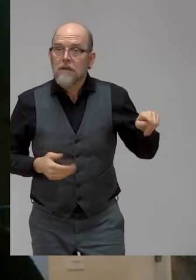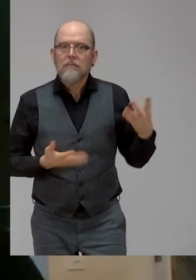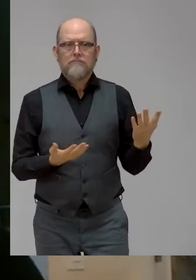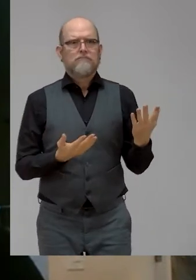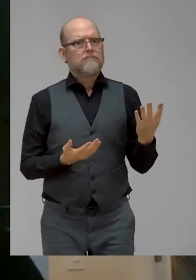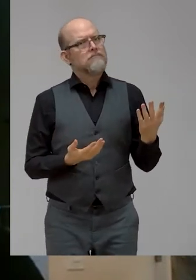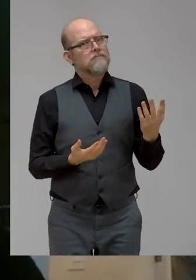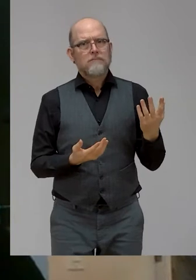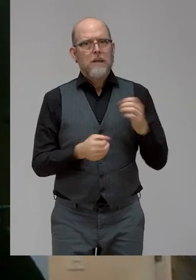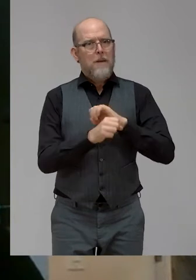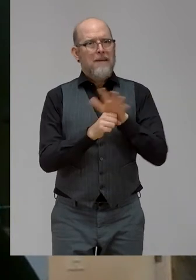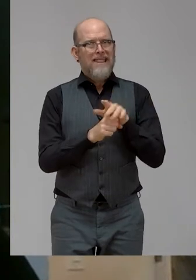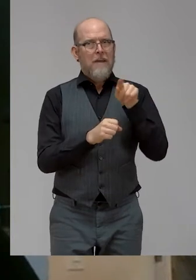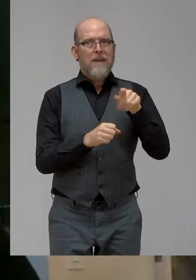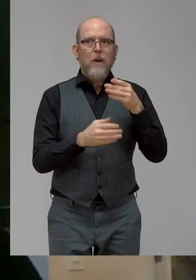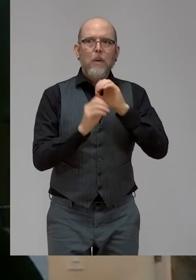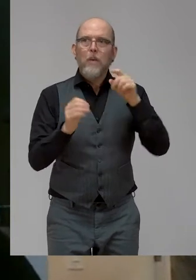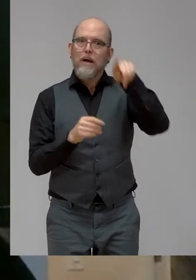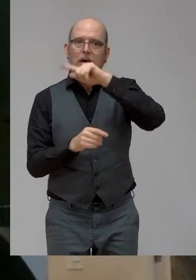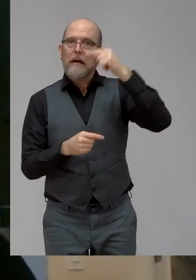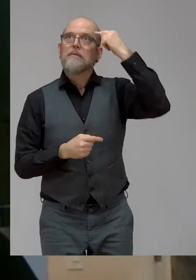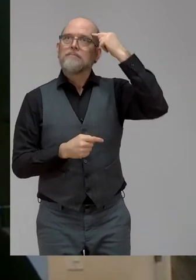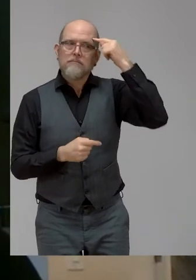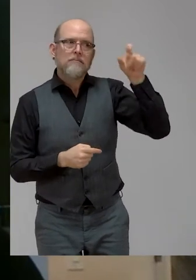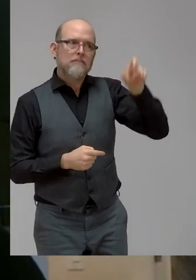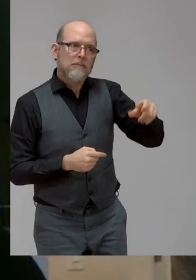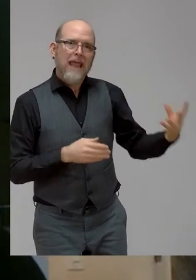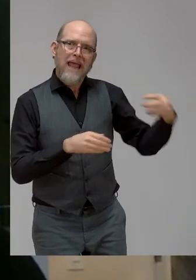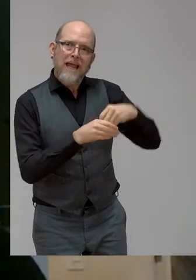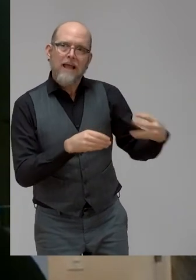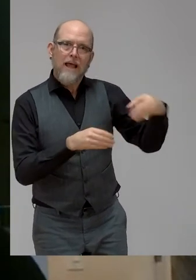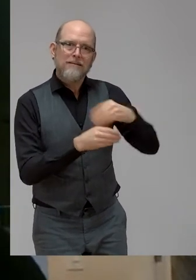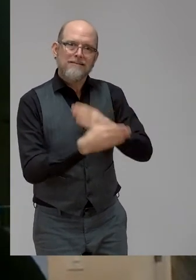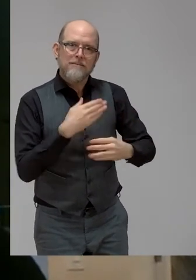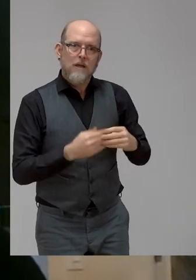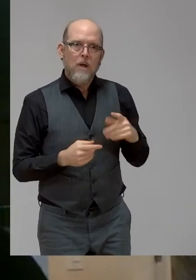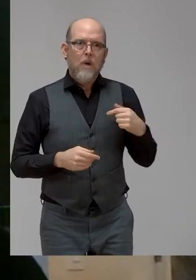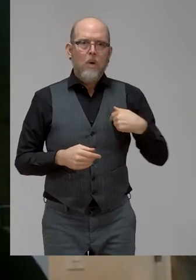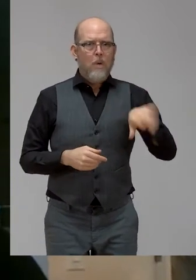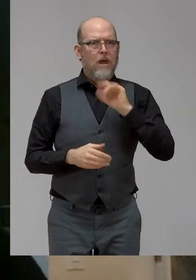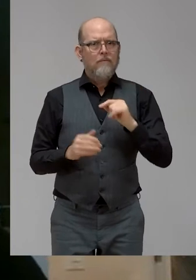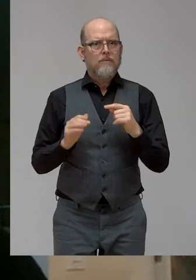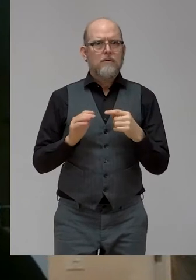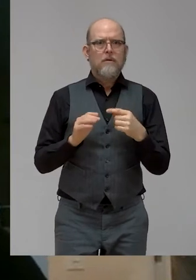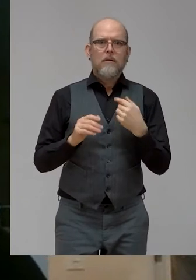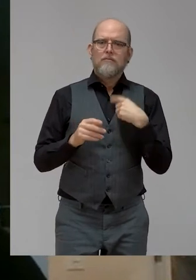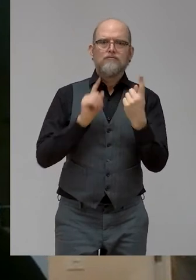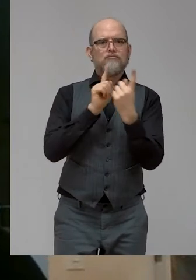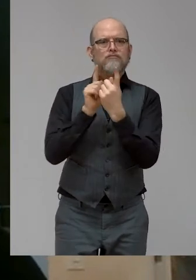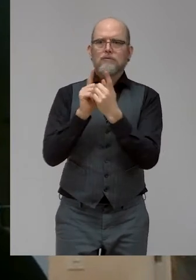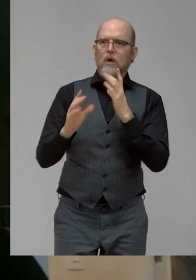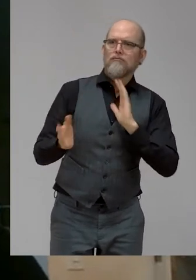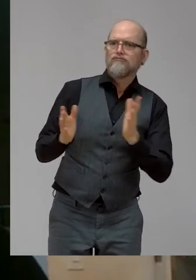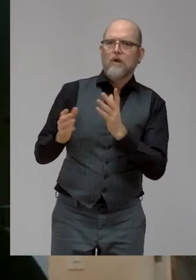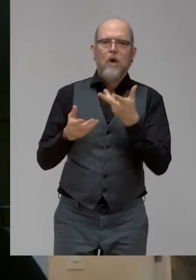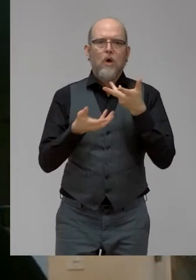the pandemic. And so while we gather on our screens to celebrate the achievements that have been made on disability inclusion,